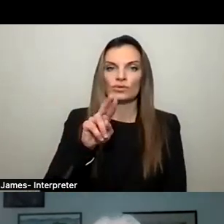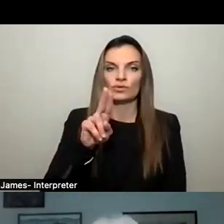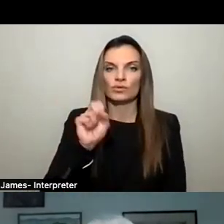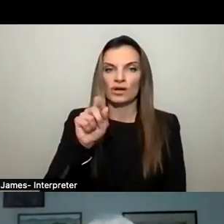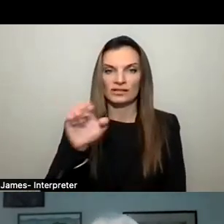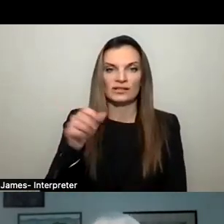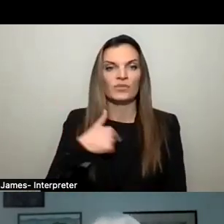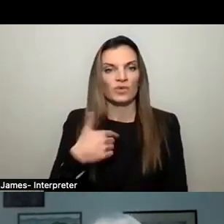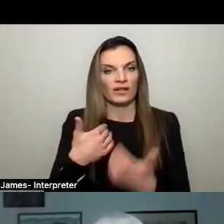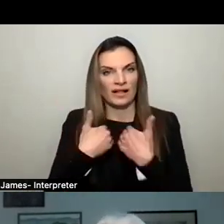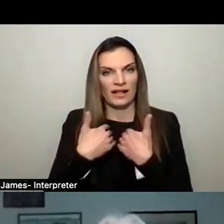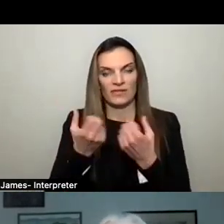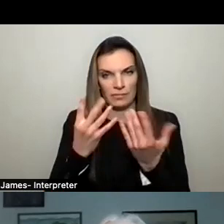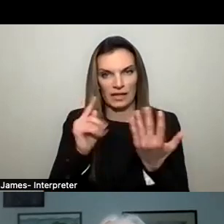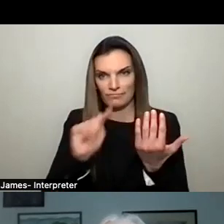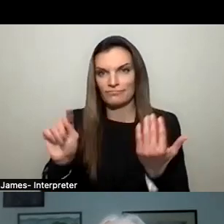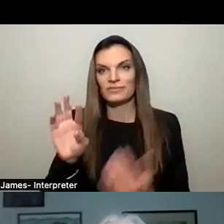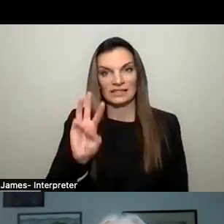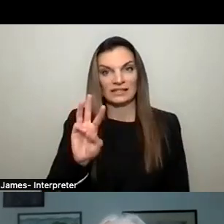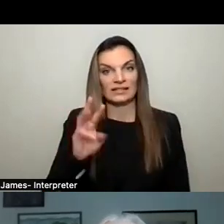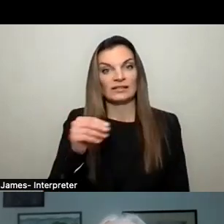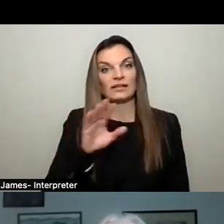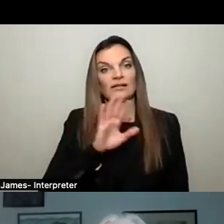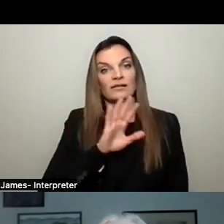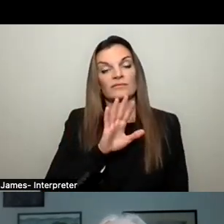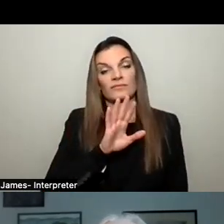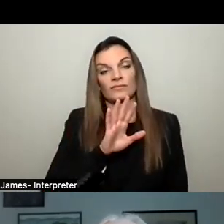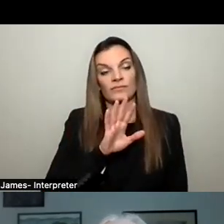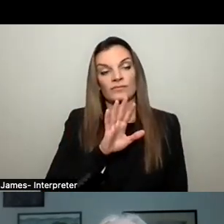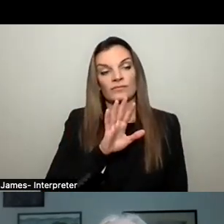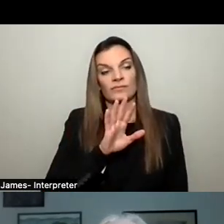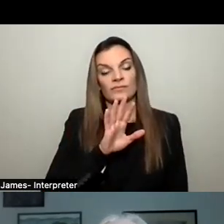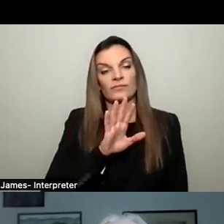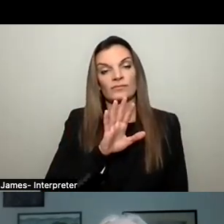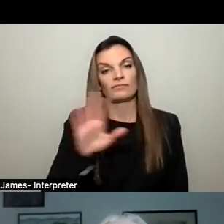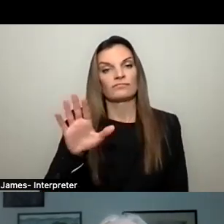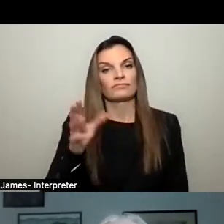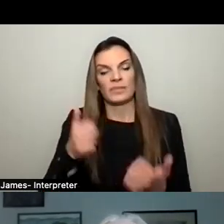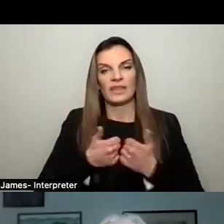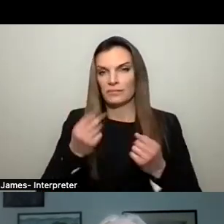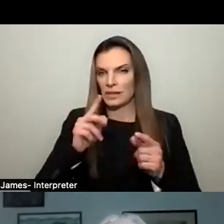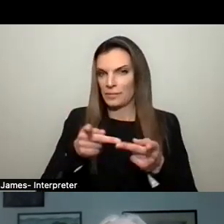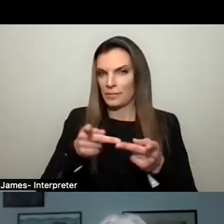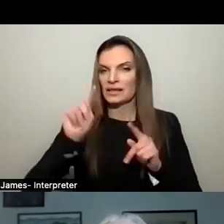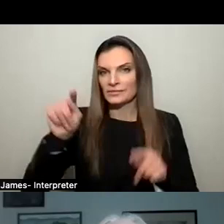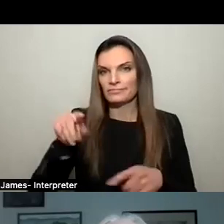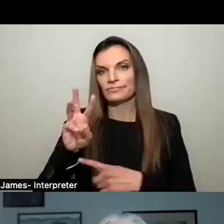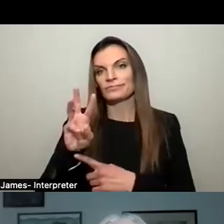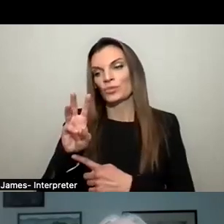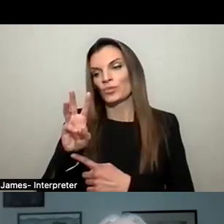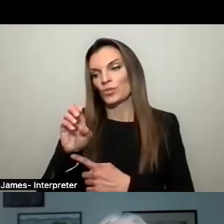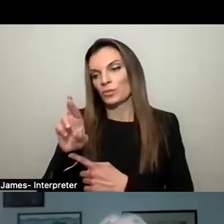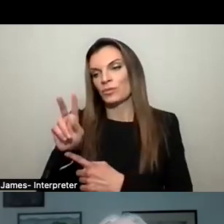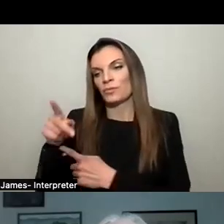big set of trustees of six of them, and they're across our overall, um, neighborhoods inside of the folks man or inside of Weber park, the inner